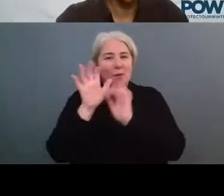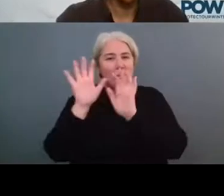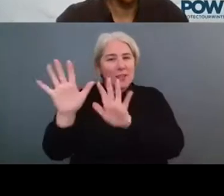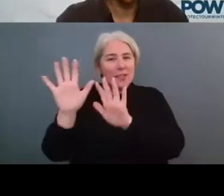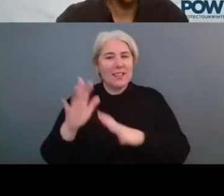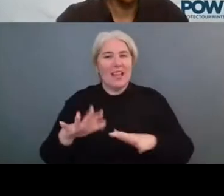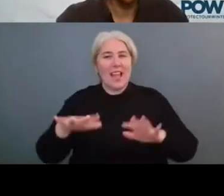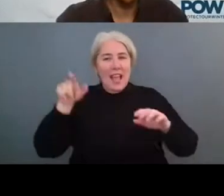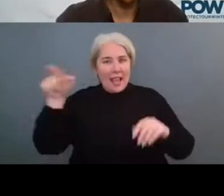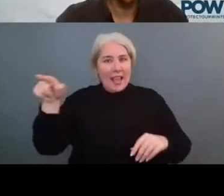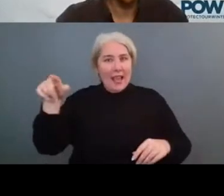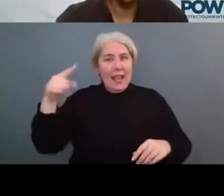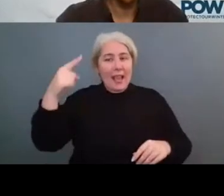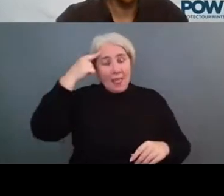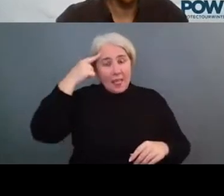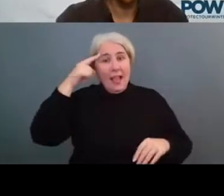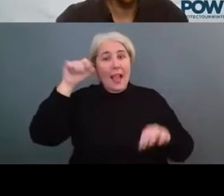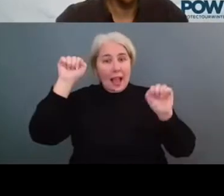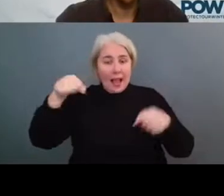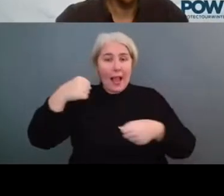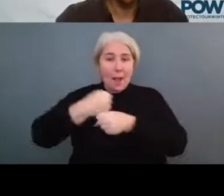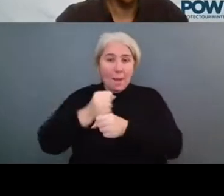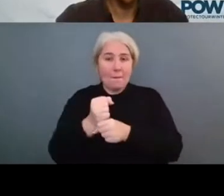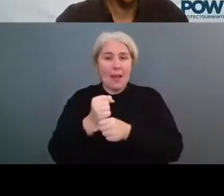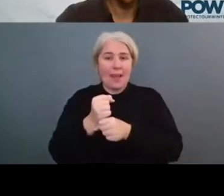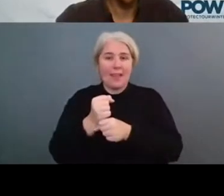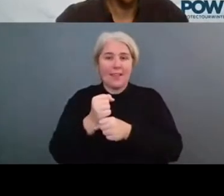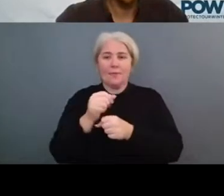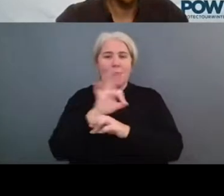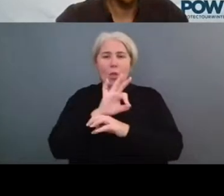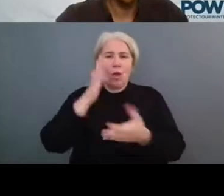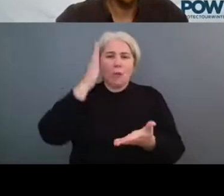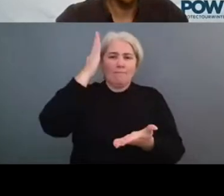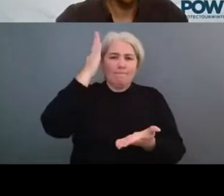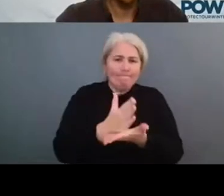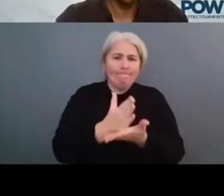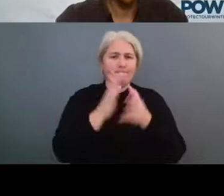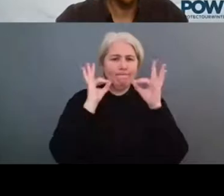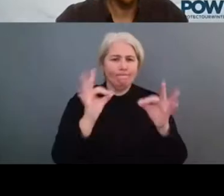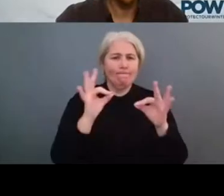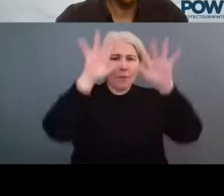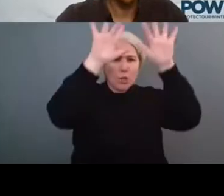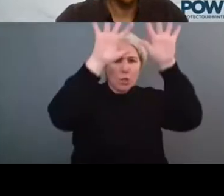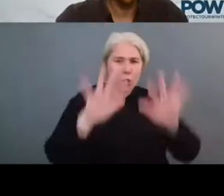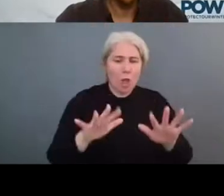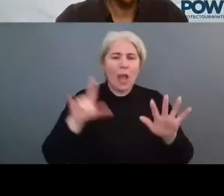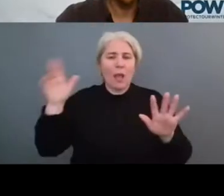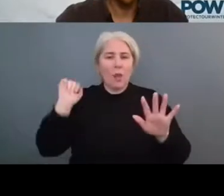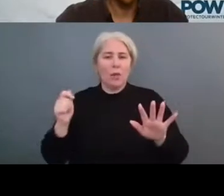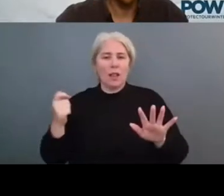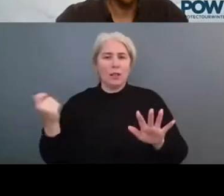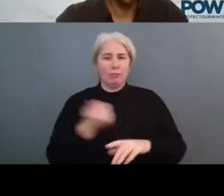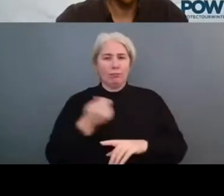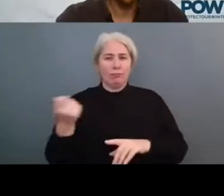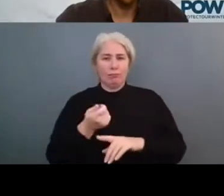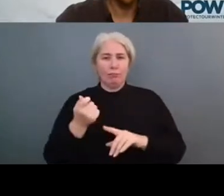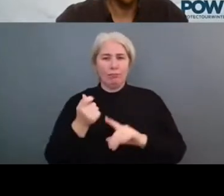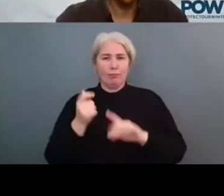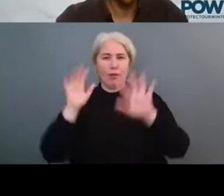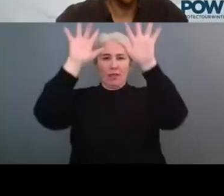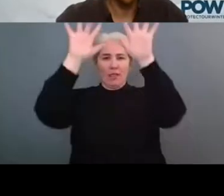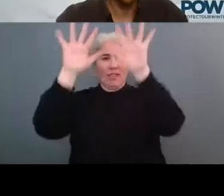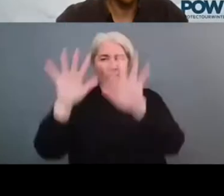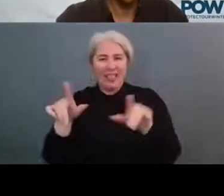an artificial snow. There is a problem with water that we need to solve. So perhaps we need to look at other ways how to